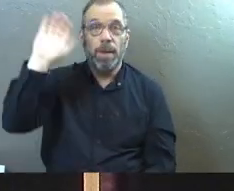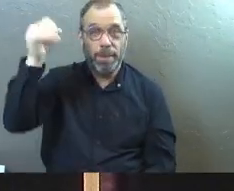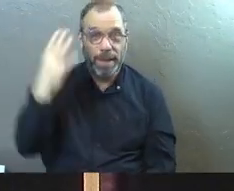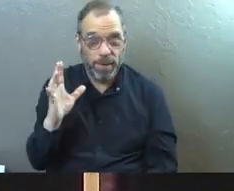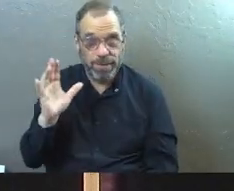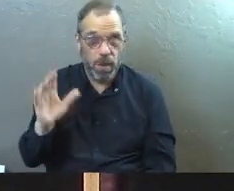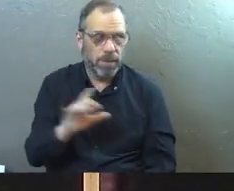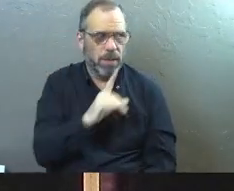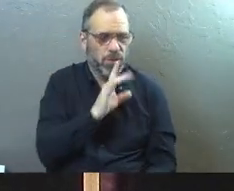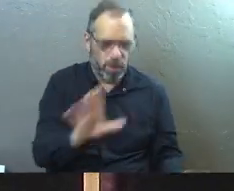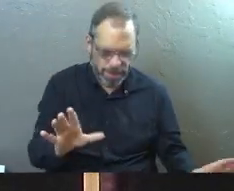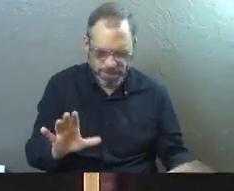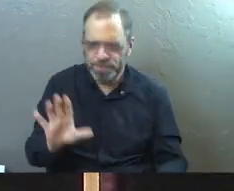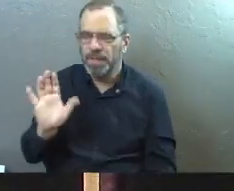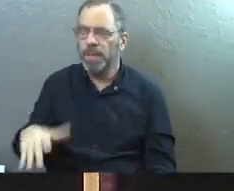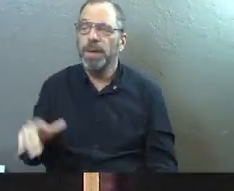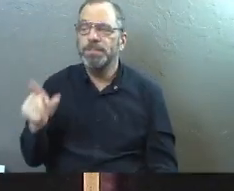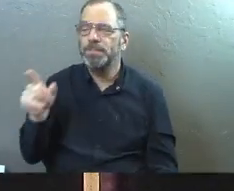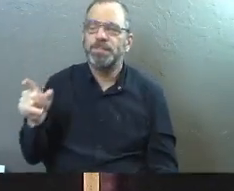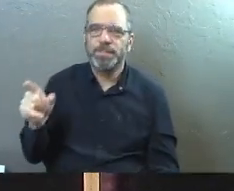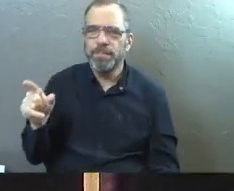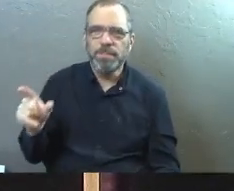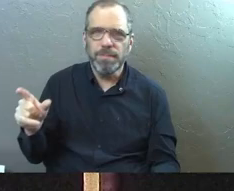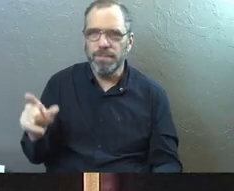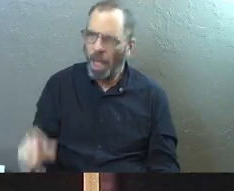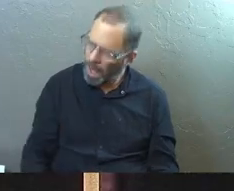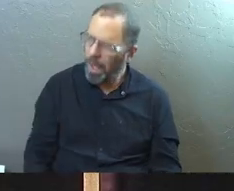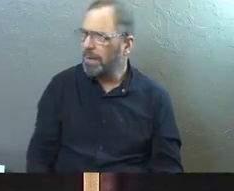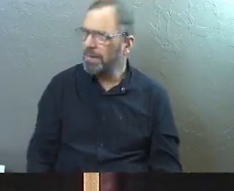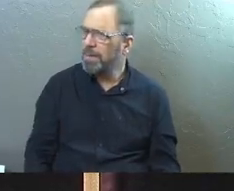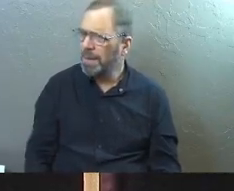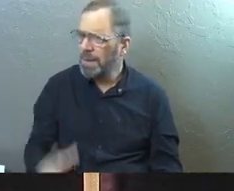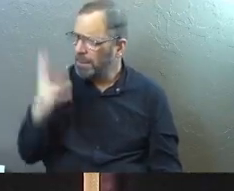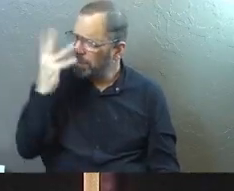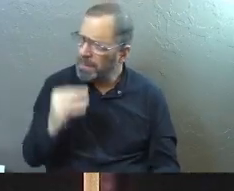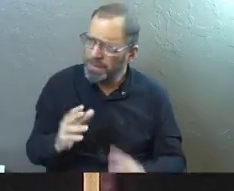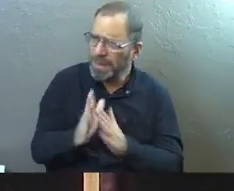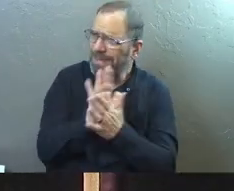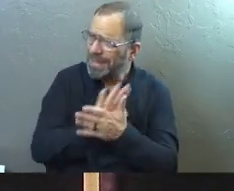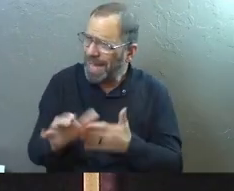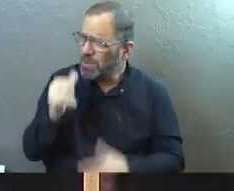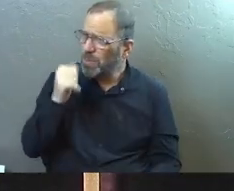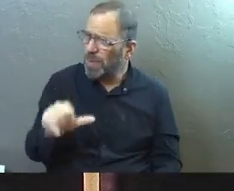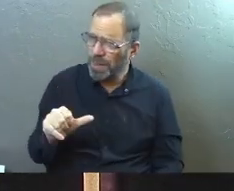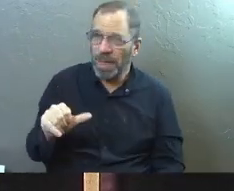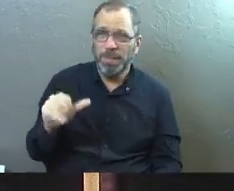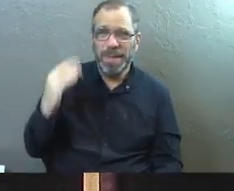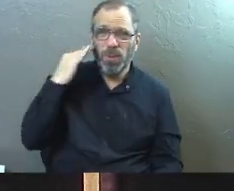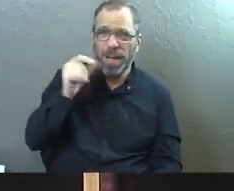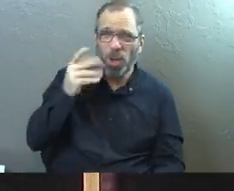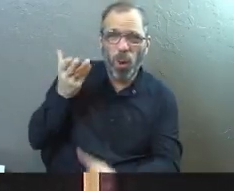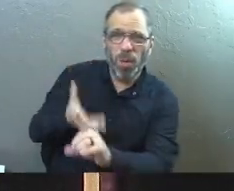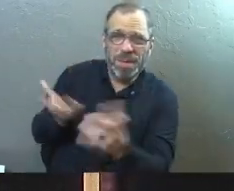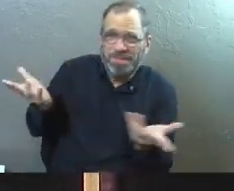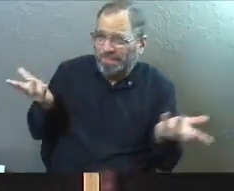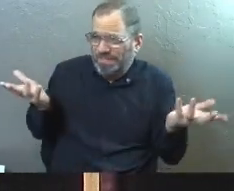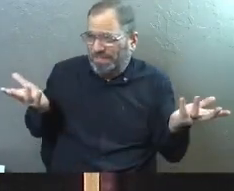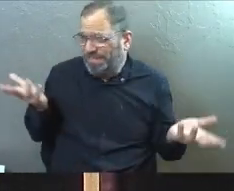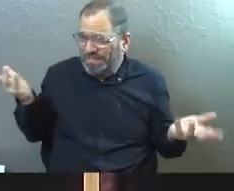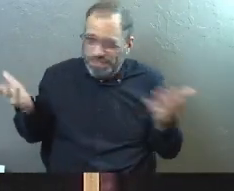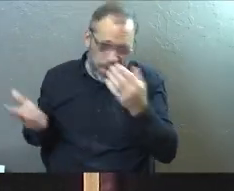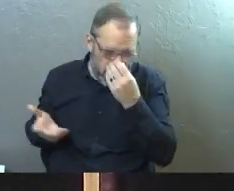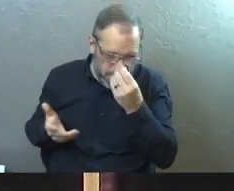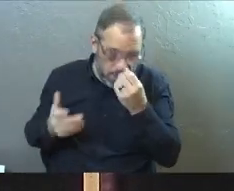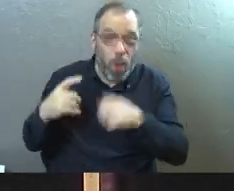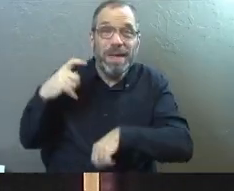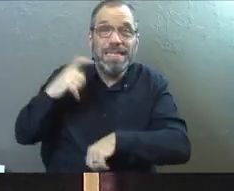It's going too far. I need to stop. So anyways, I was like, oh, she looks beautiful. She looks like a really nice girl. I don't know anything about her though. Right? And